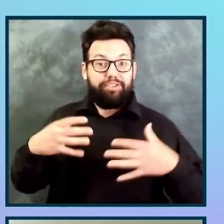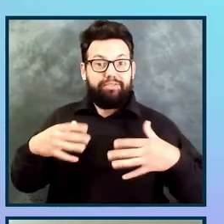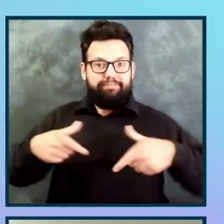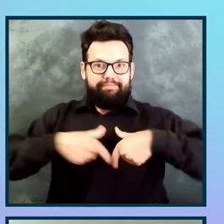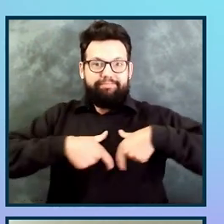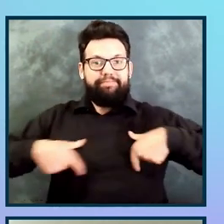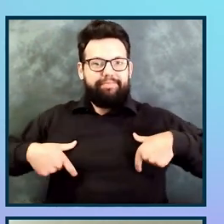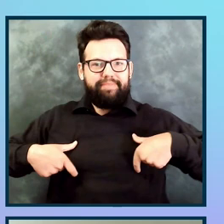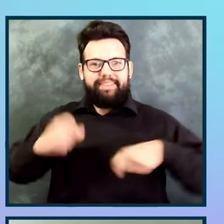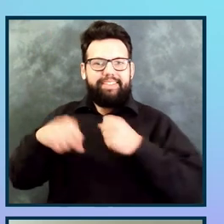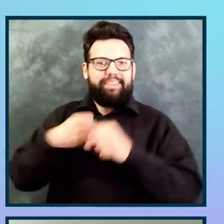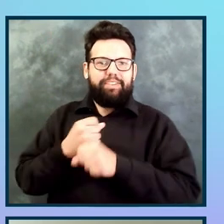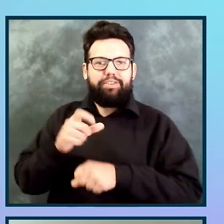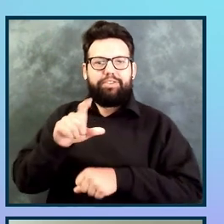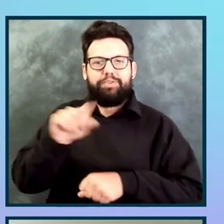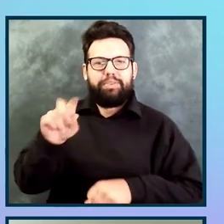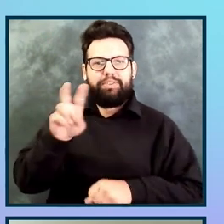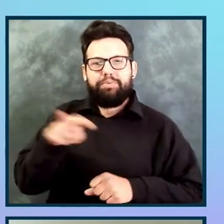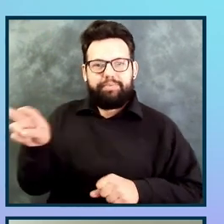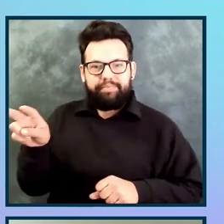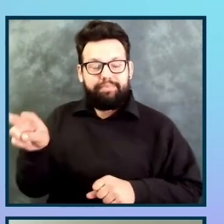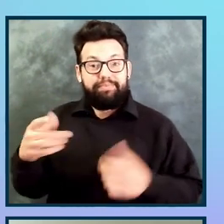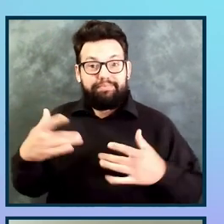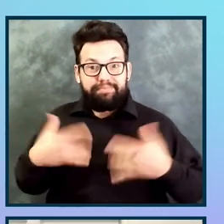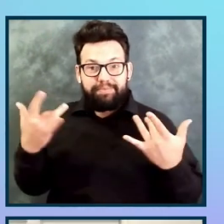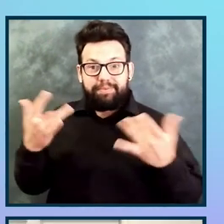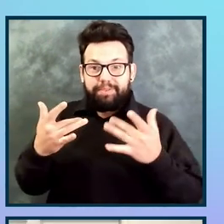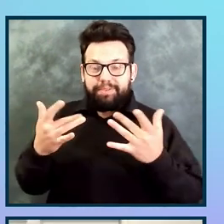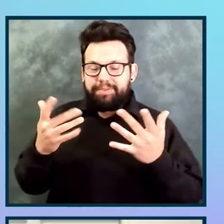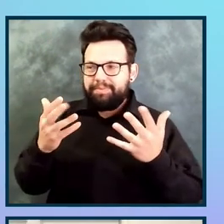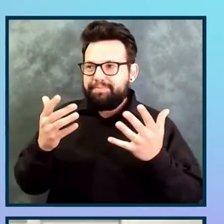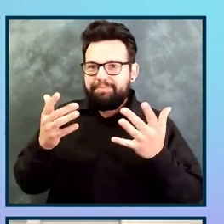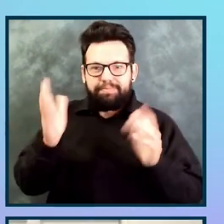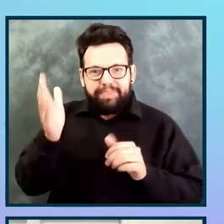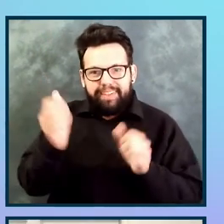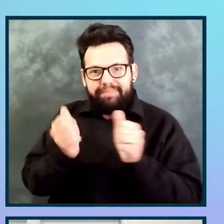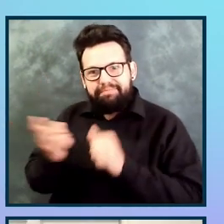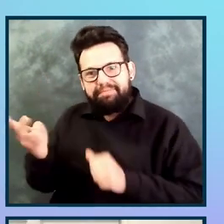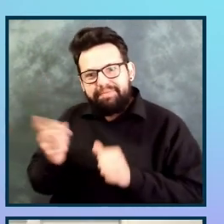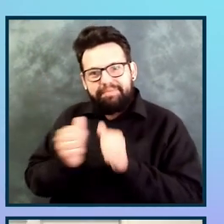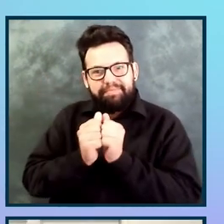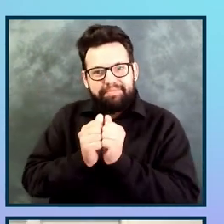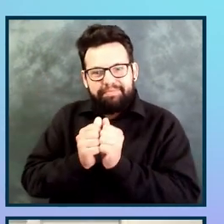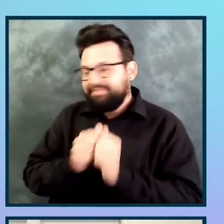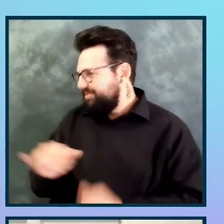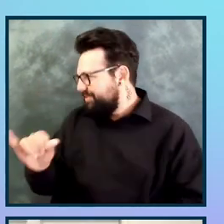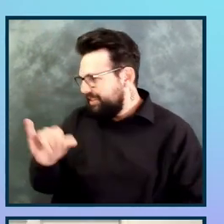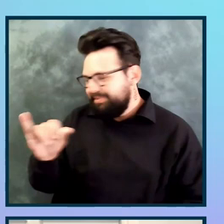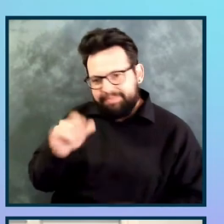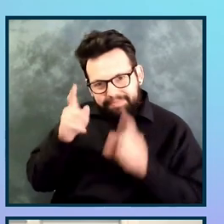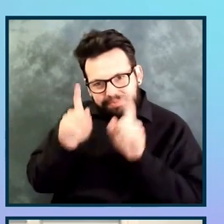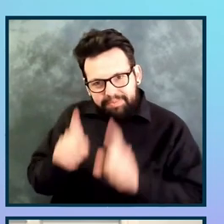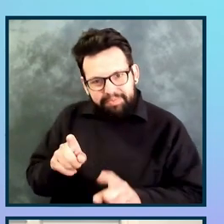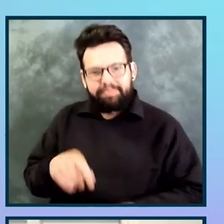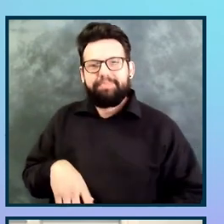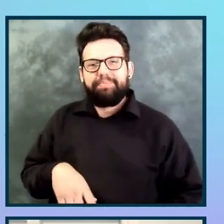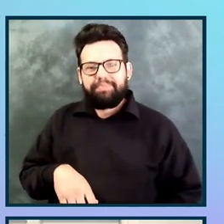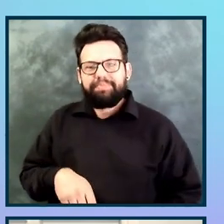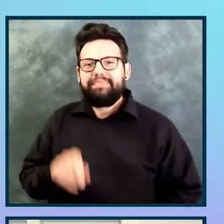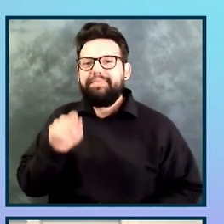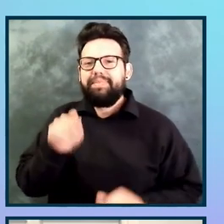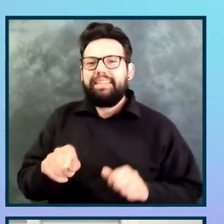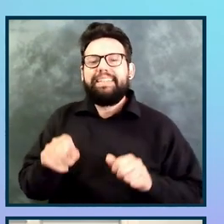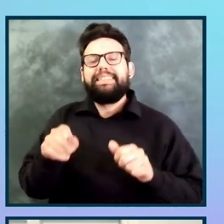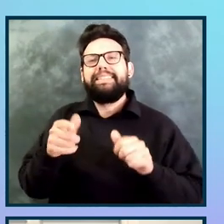I don't know if I missed anything, Elle. Very excited to present with you today. That's great. Likewise. So, this may go a little bit like a podcast